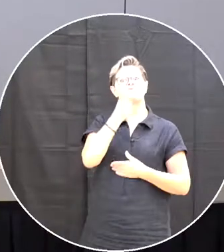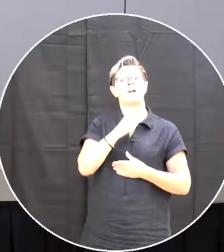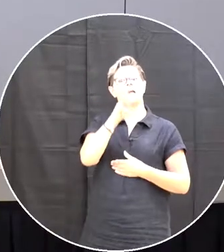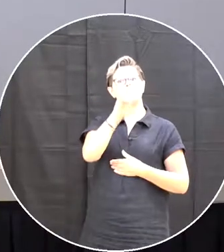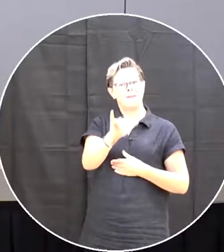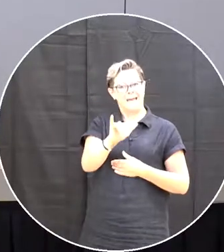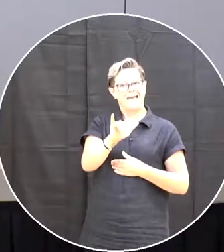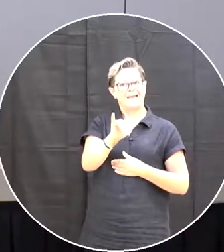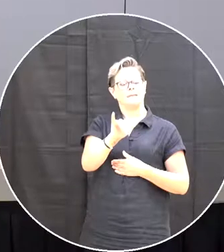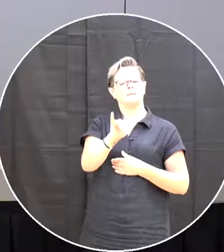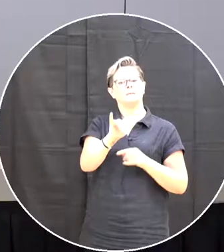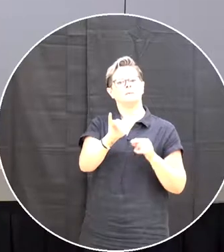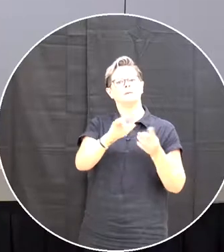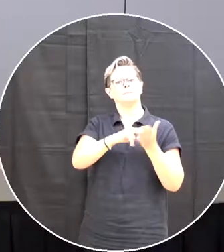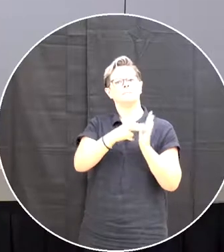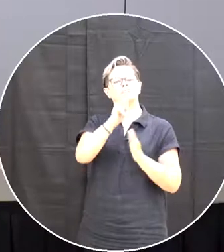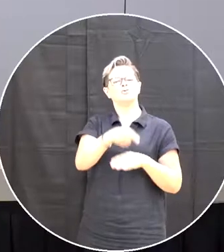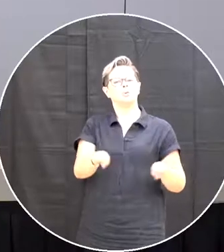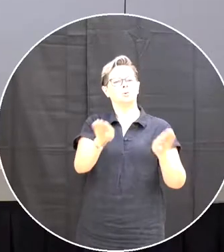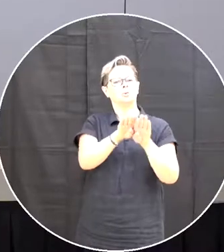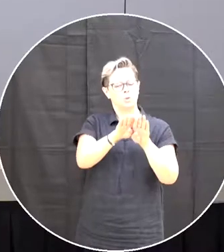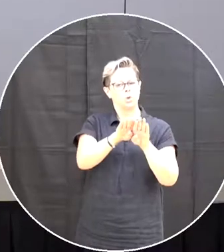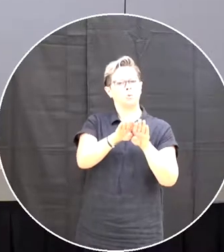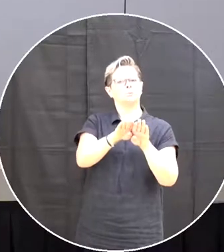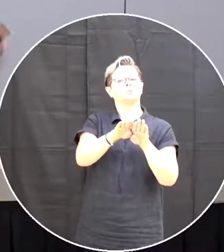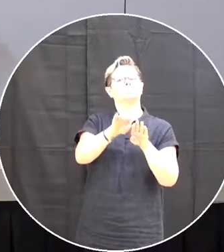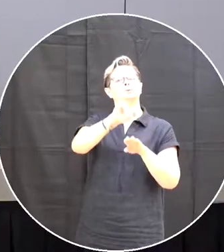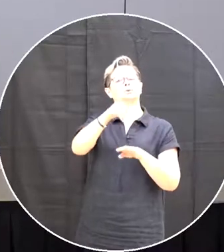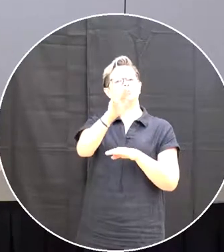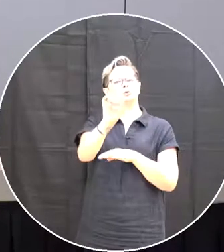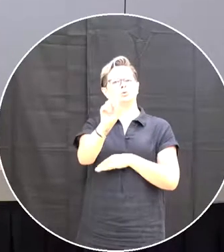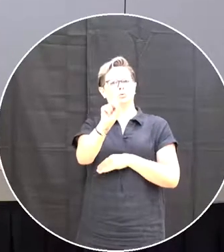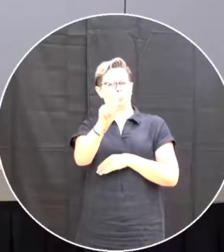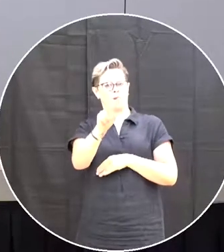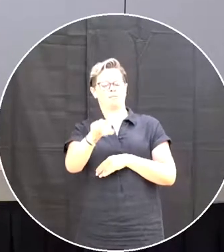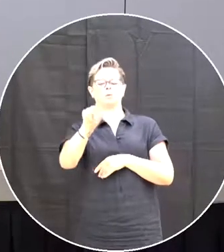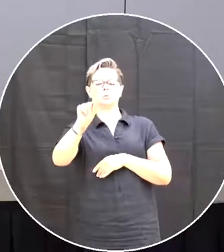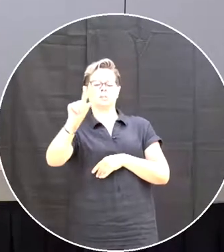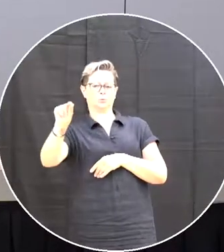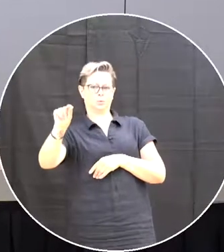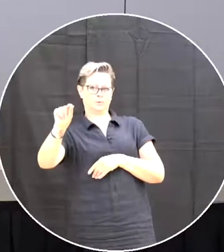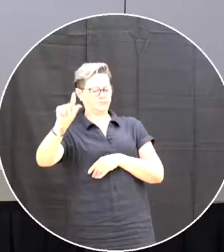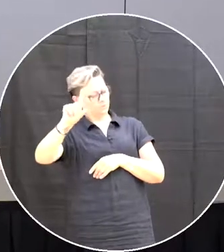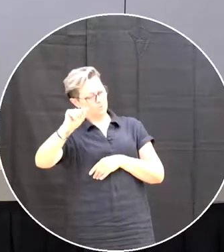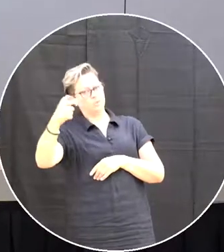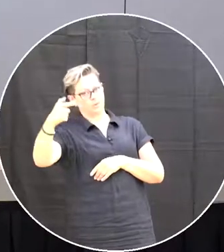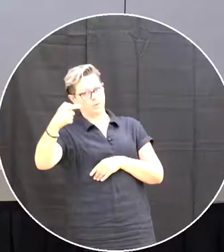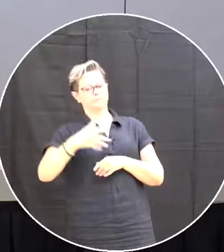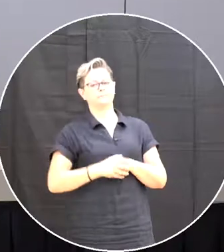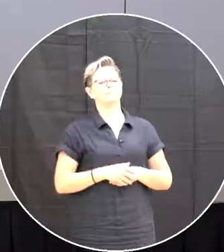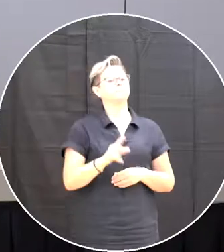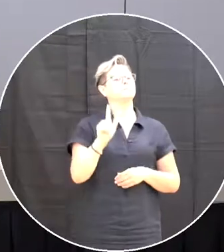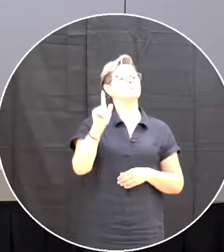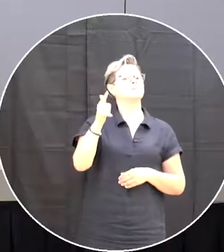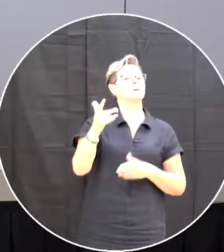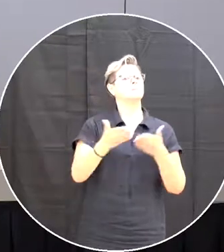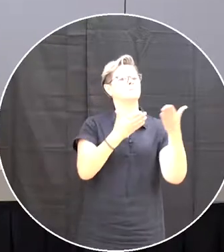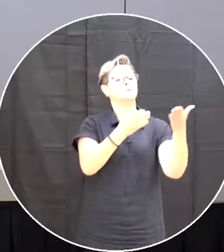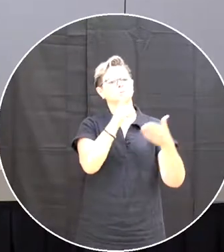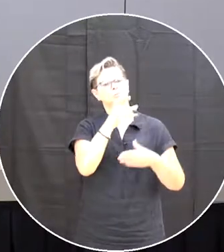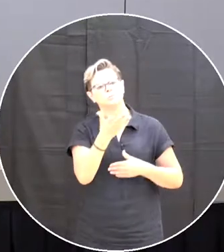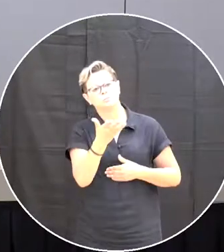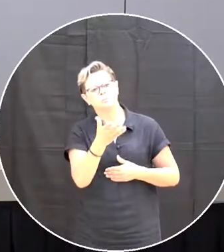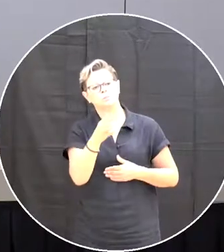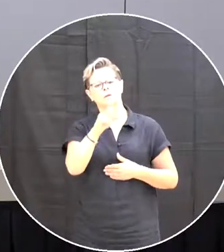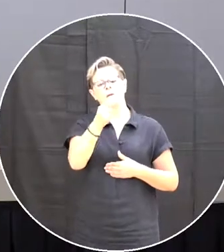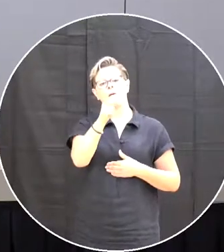bay will close effective june 12 2021. thank you seconder but seconder of the motion guy elliott